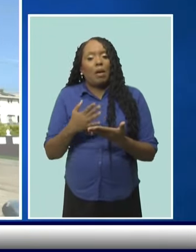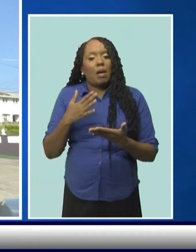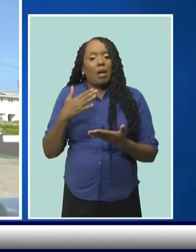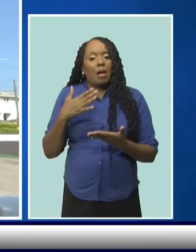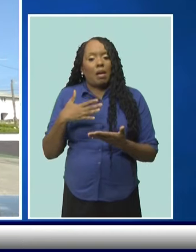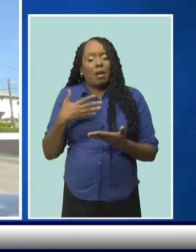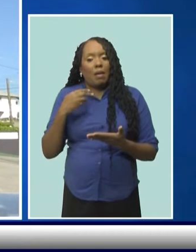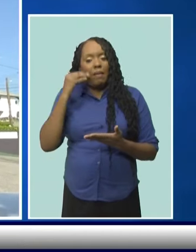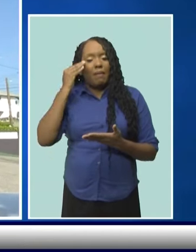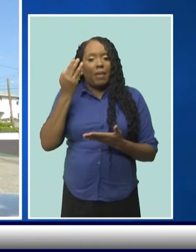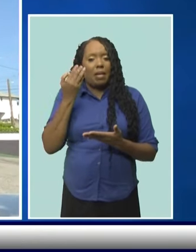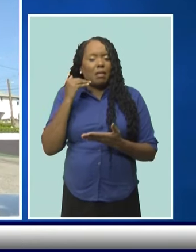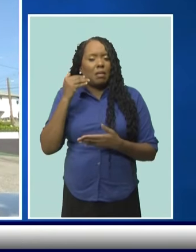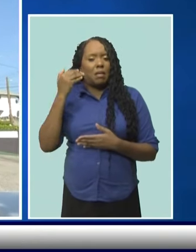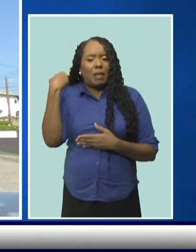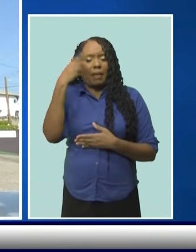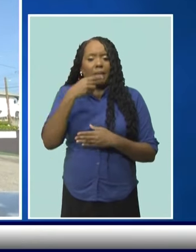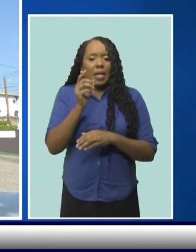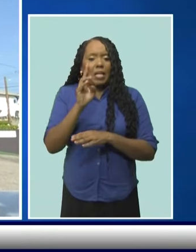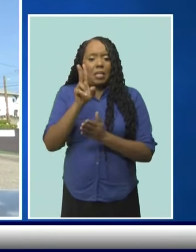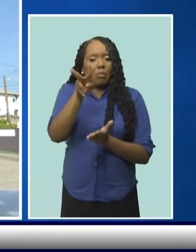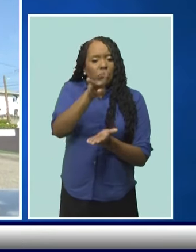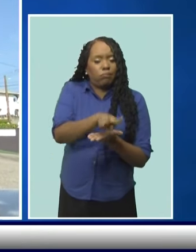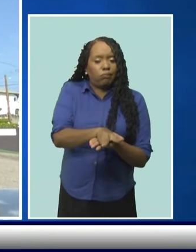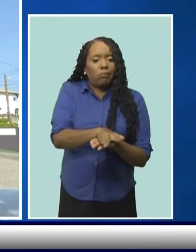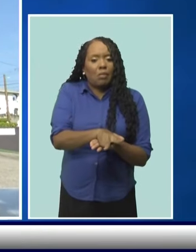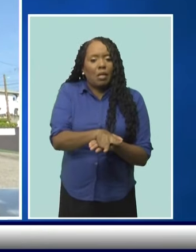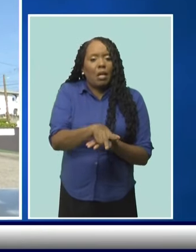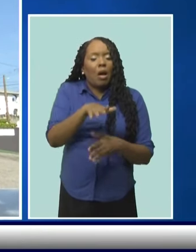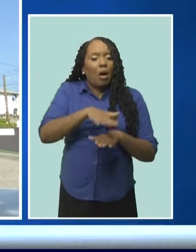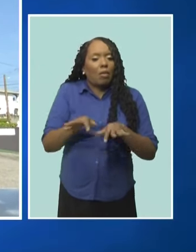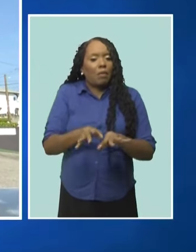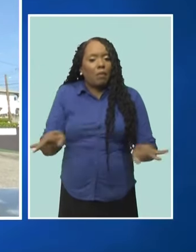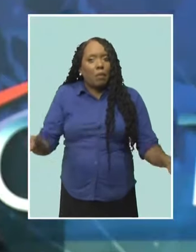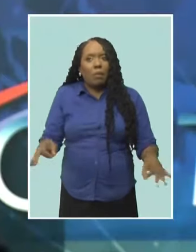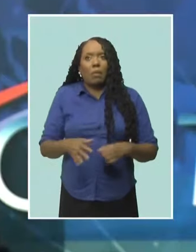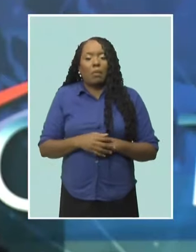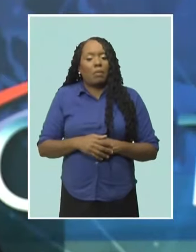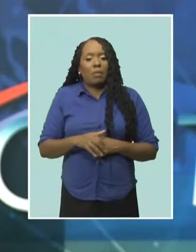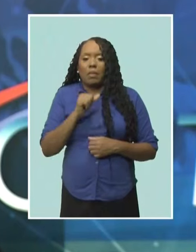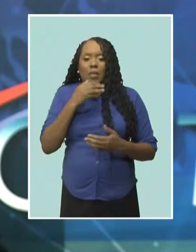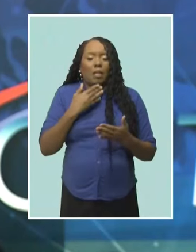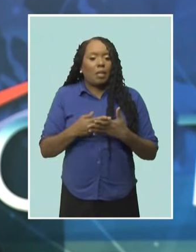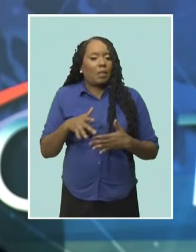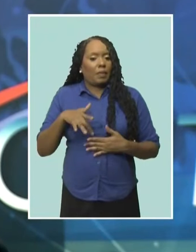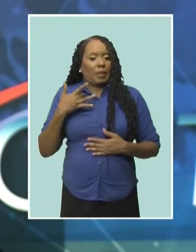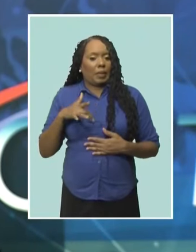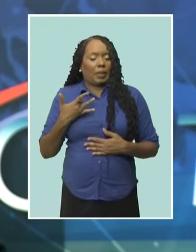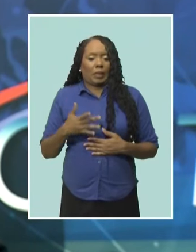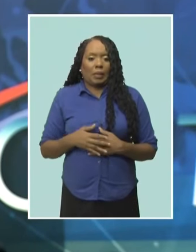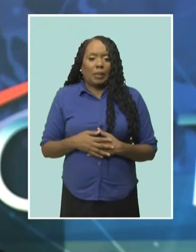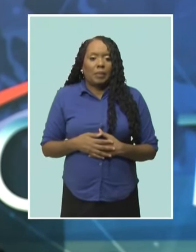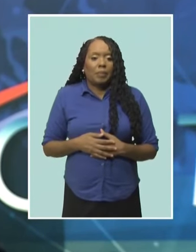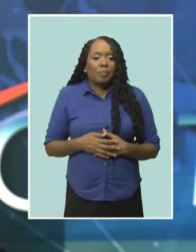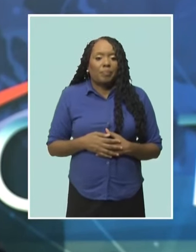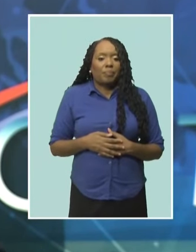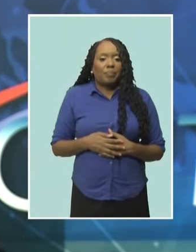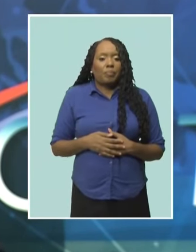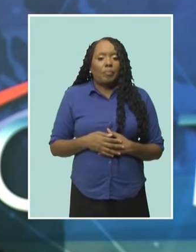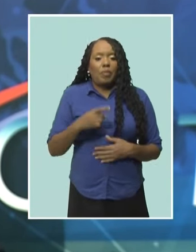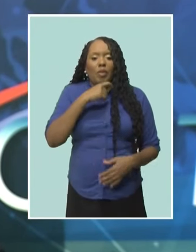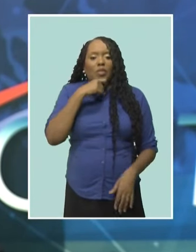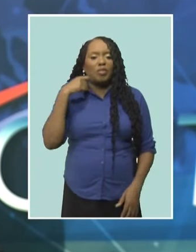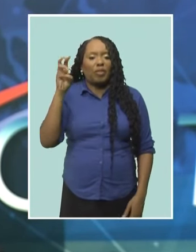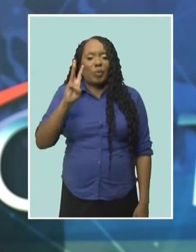what their belongings, you know. So it was not a good feeling. As Barbados tackles the effects of dry